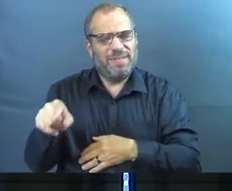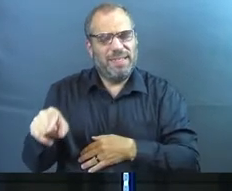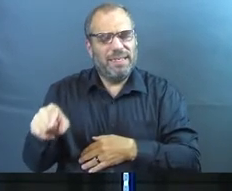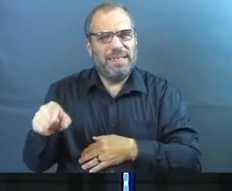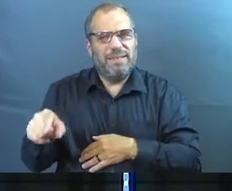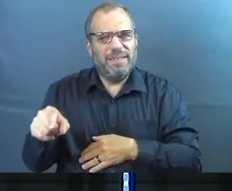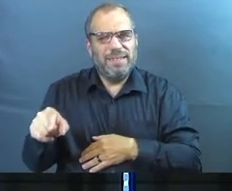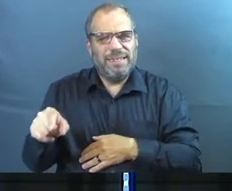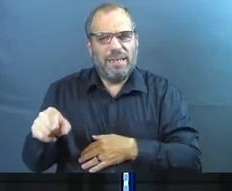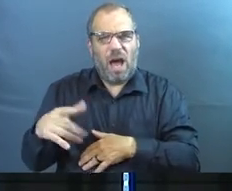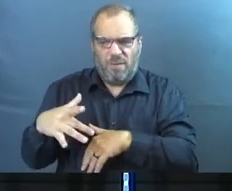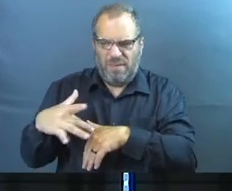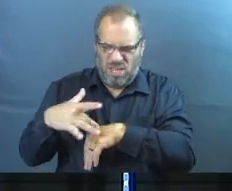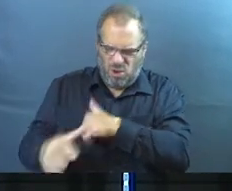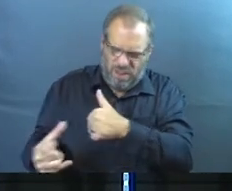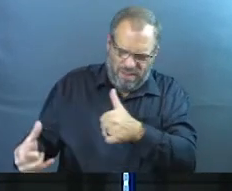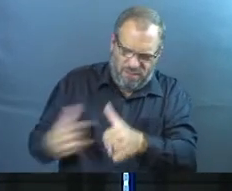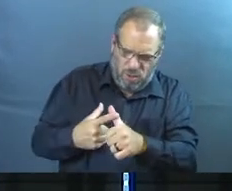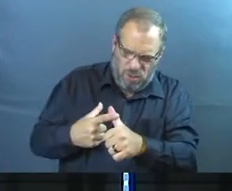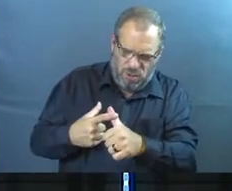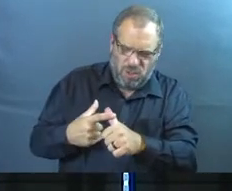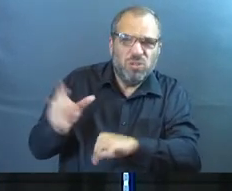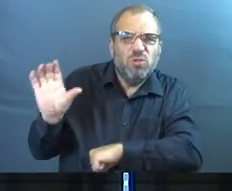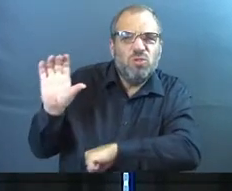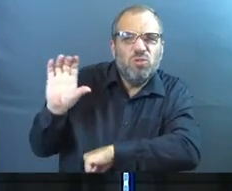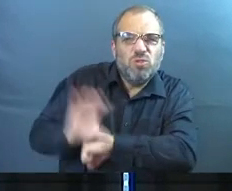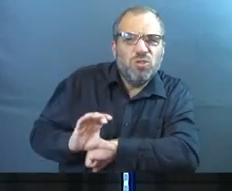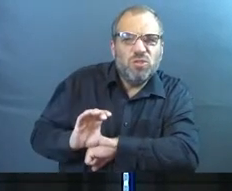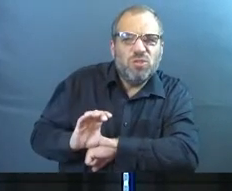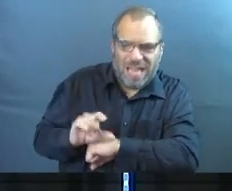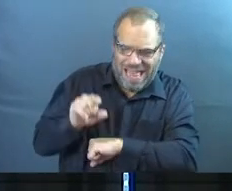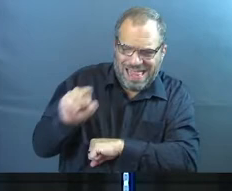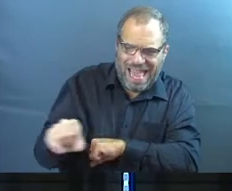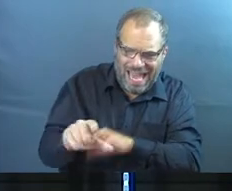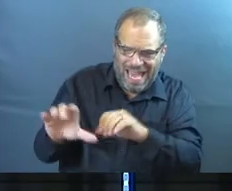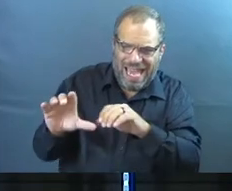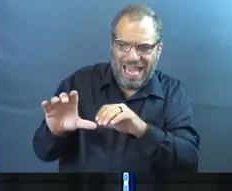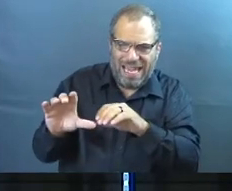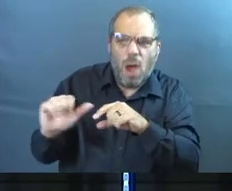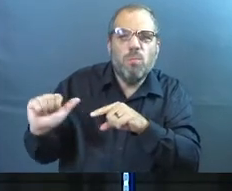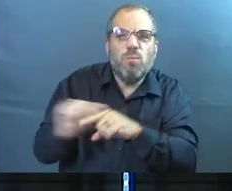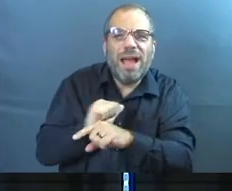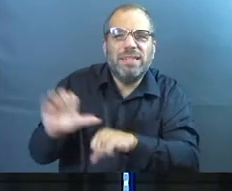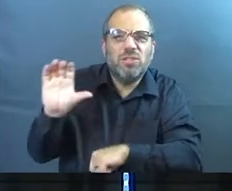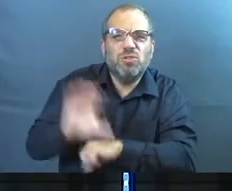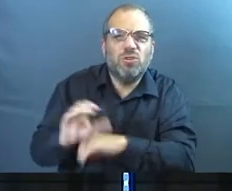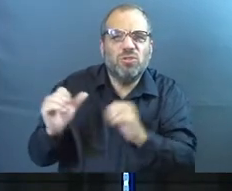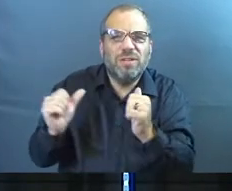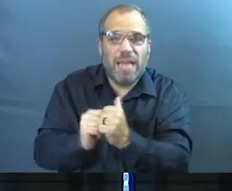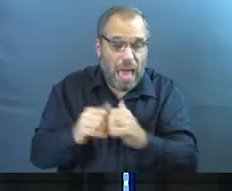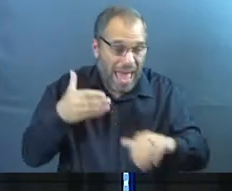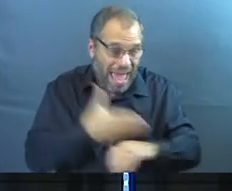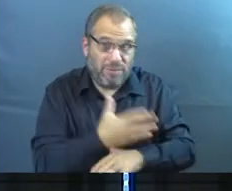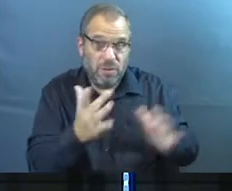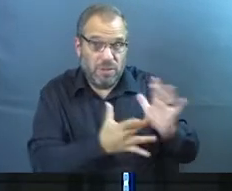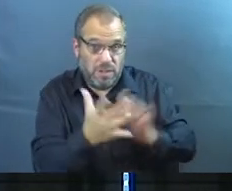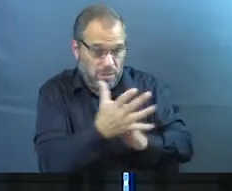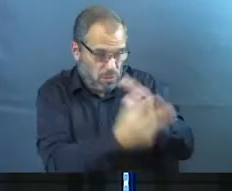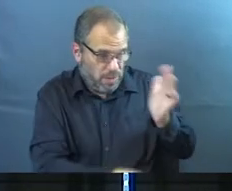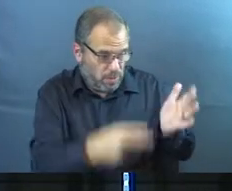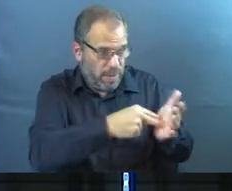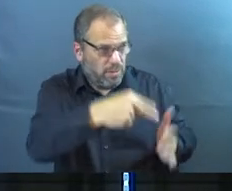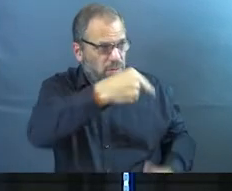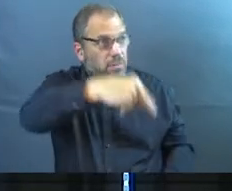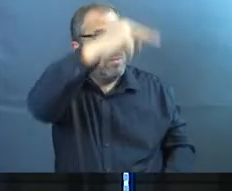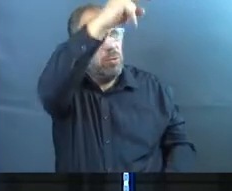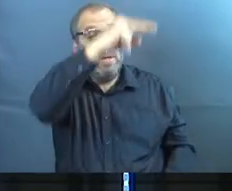description of the early first century church and the way that they did church together. This is right after the resurrection of Jesus.